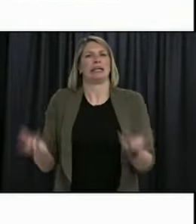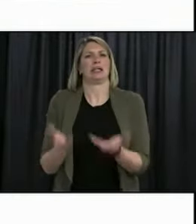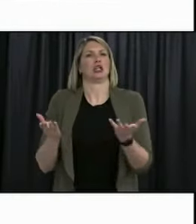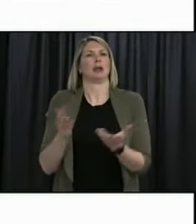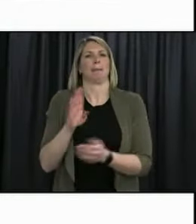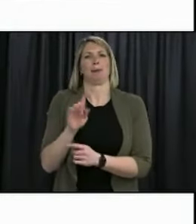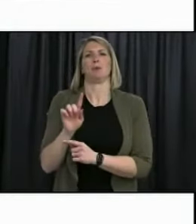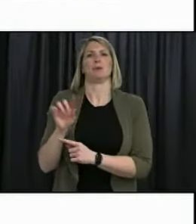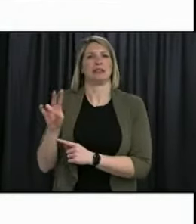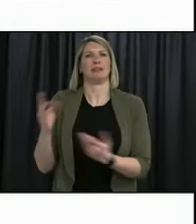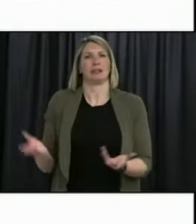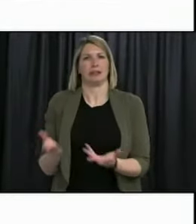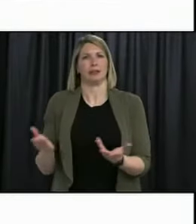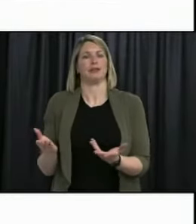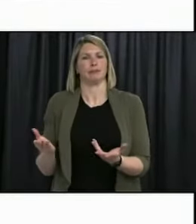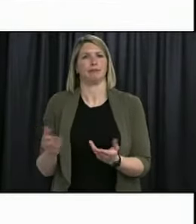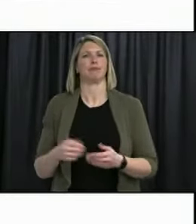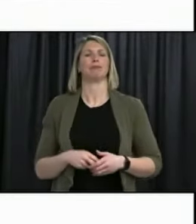outbreak.